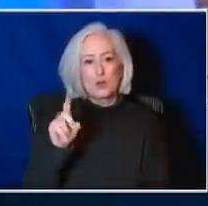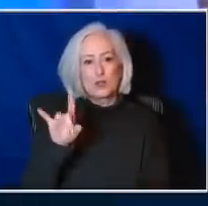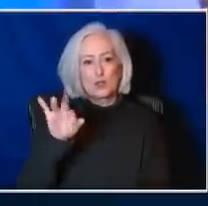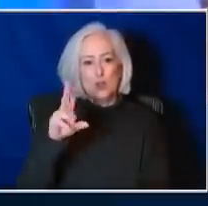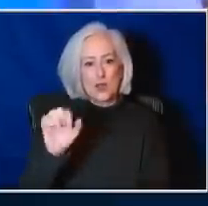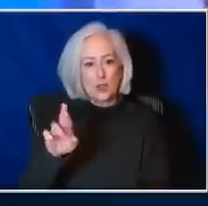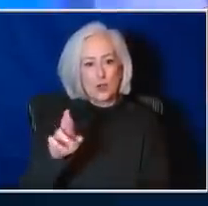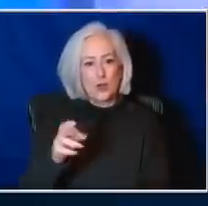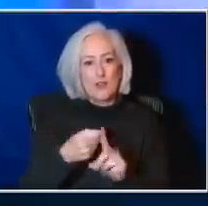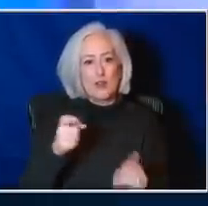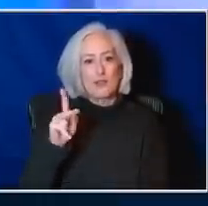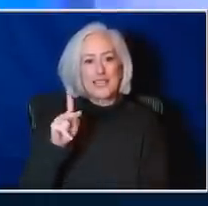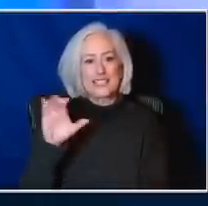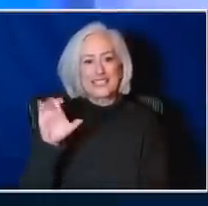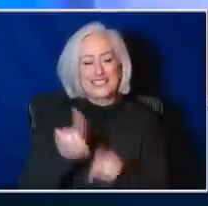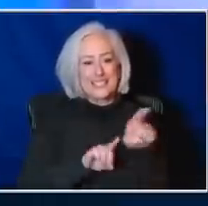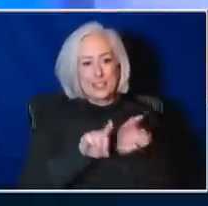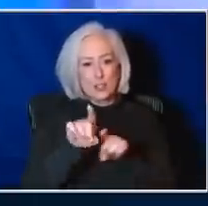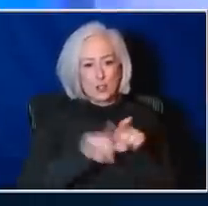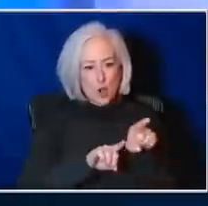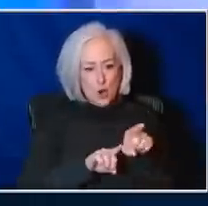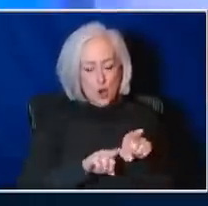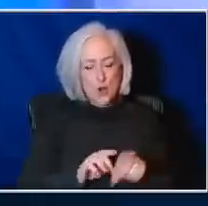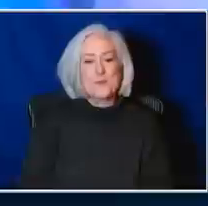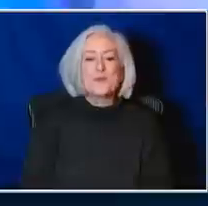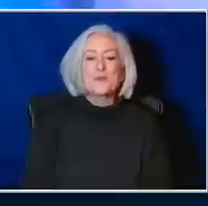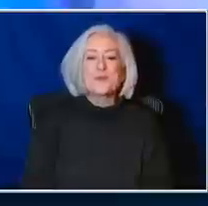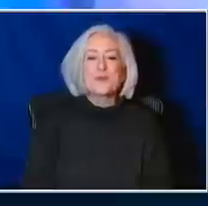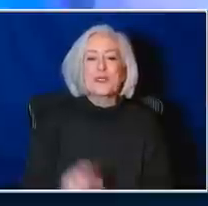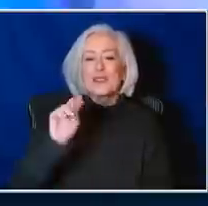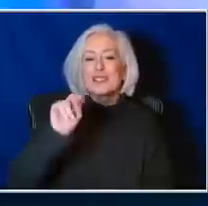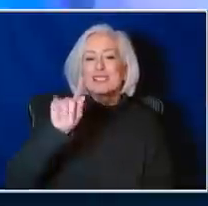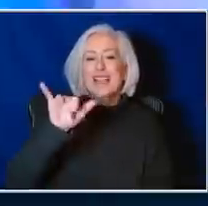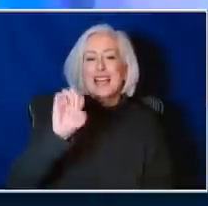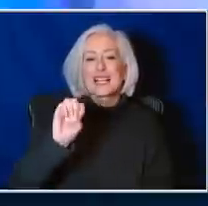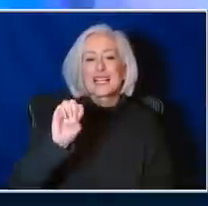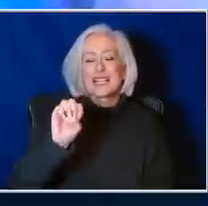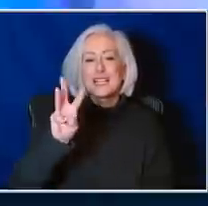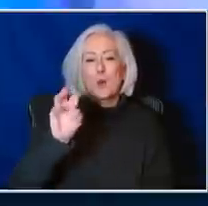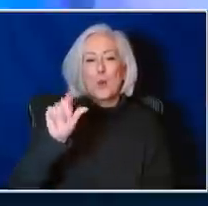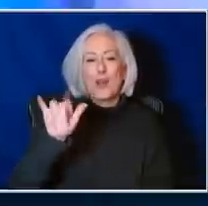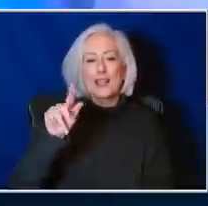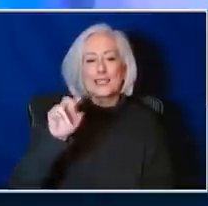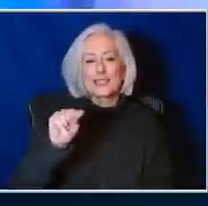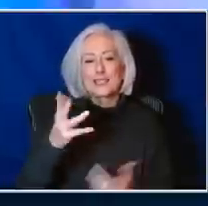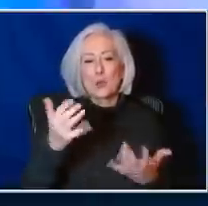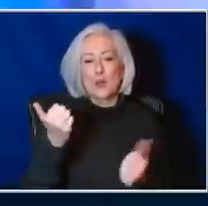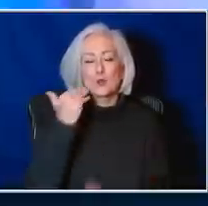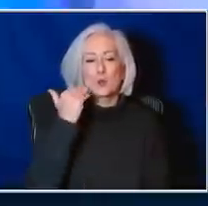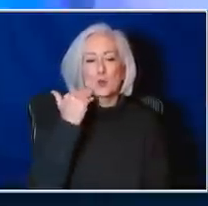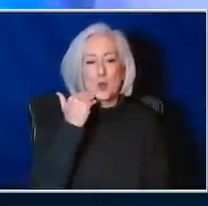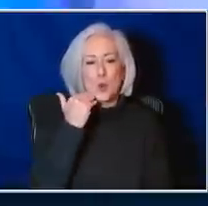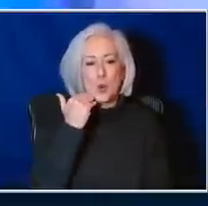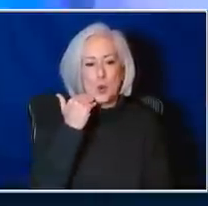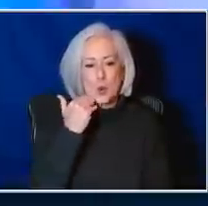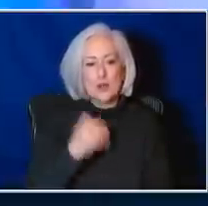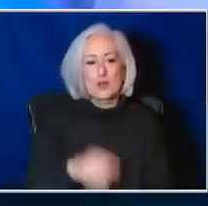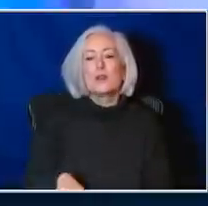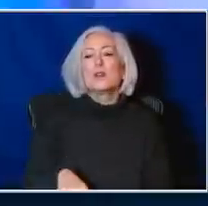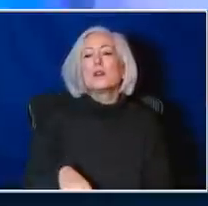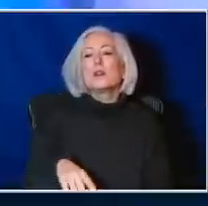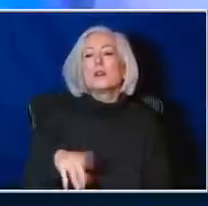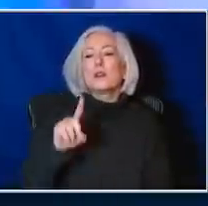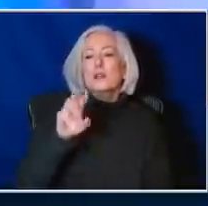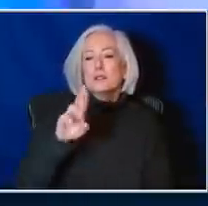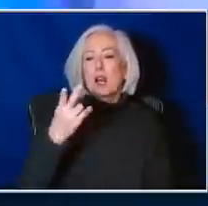the Kansas City Star, Natalie Wallington. She would like to know if Dr. Hawkinson could talk about